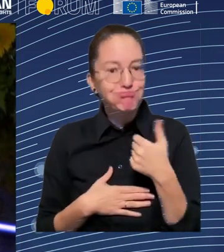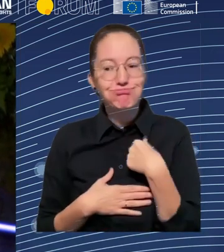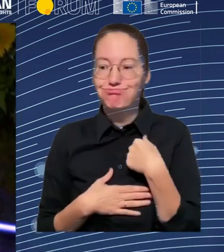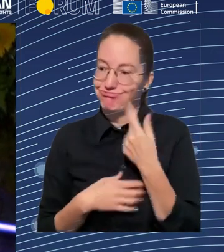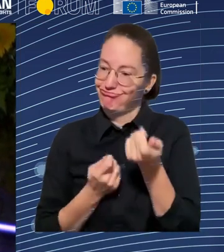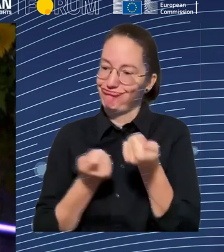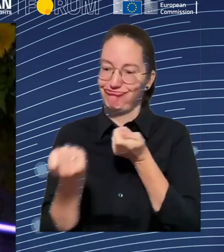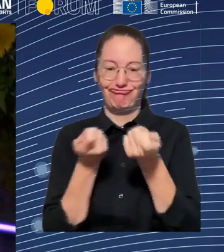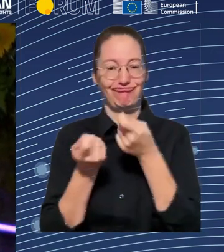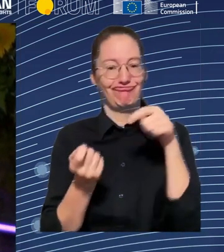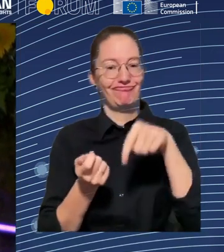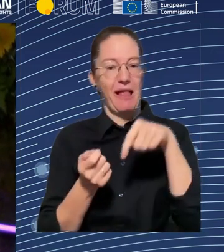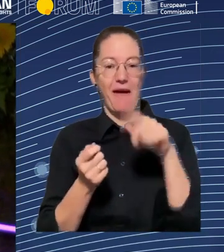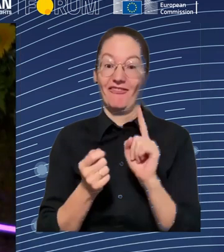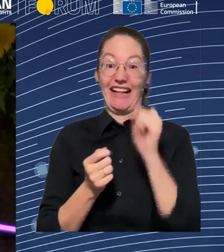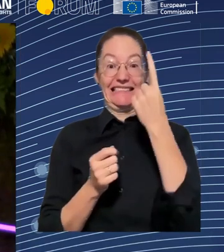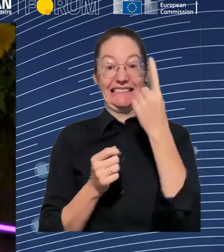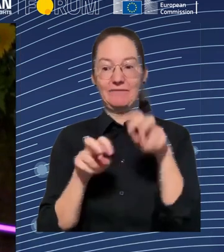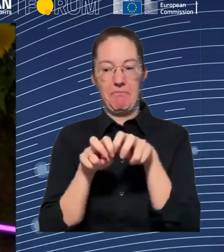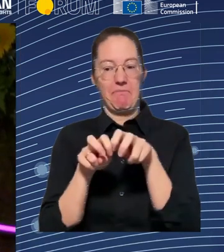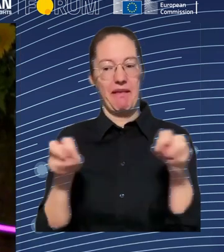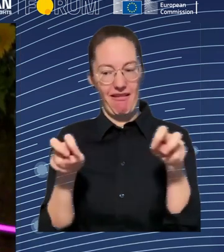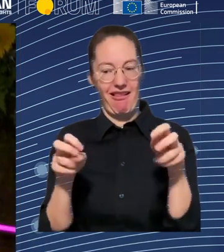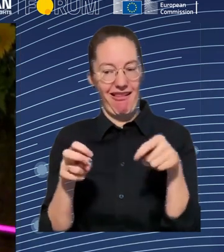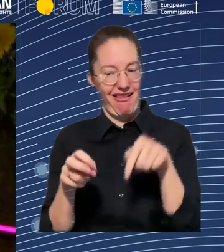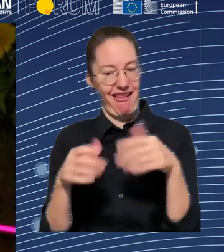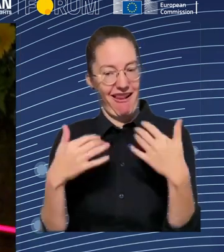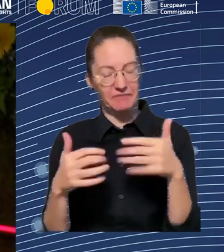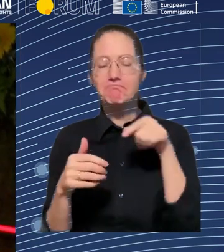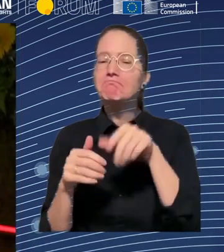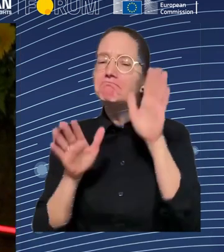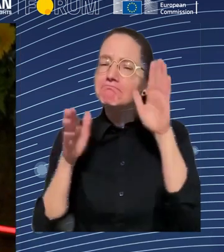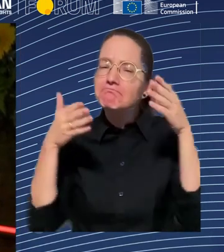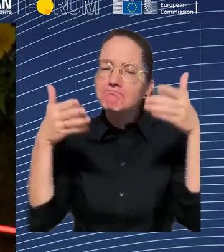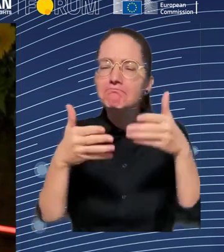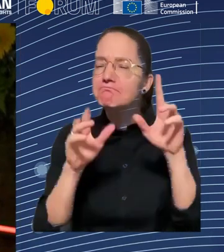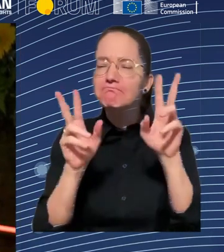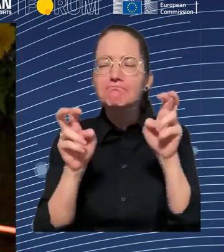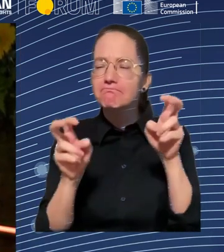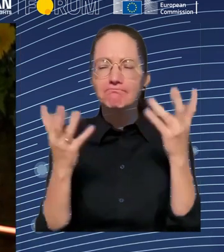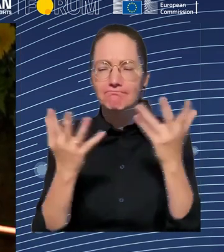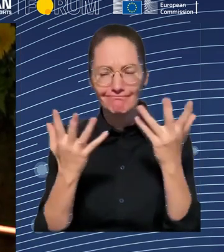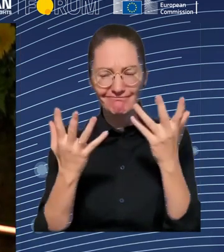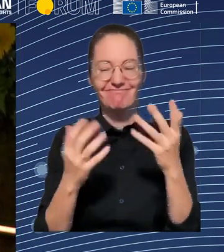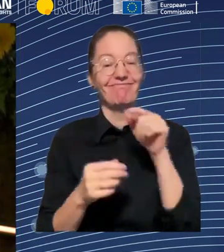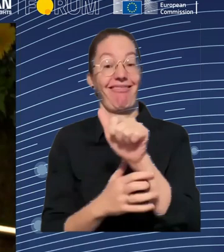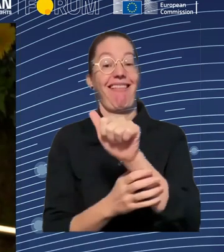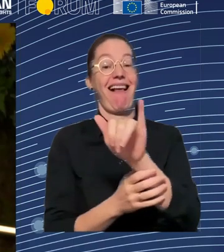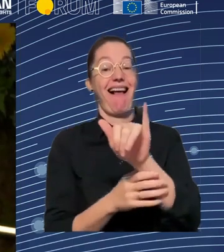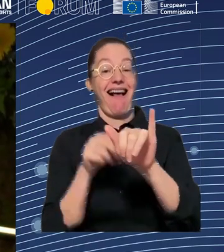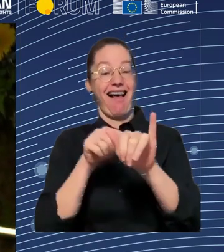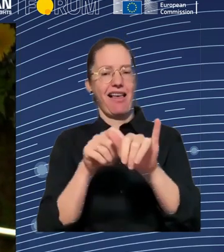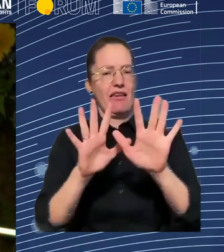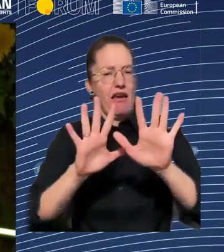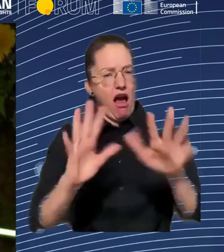workplace. More specifically, we will discuss the subject of algorithmic management. Now, I guess,